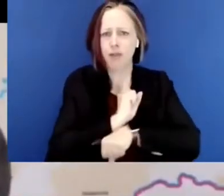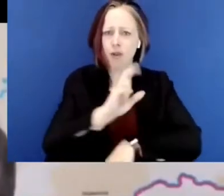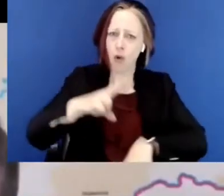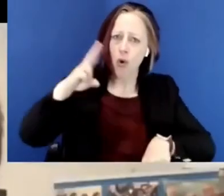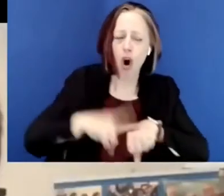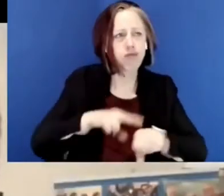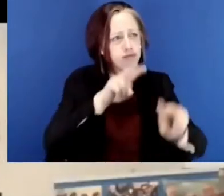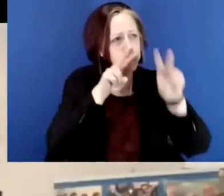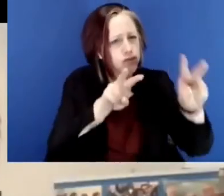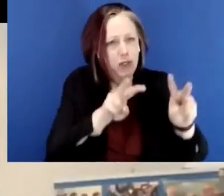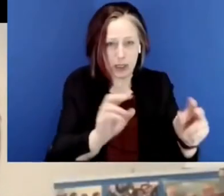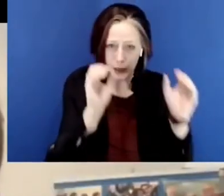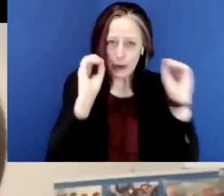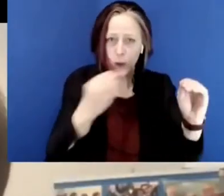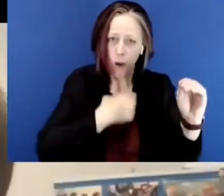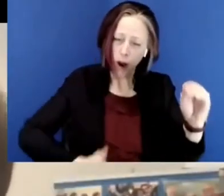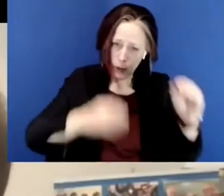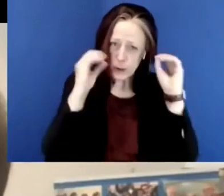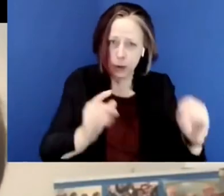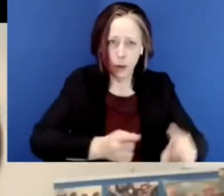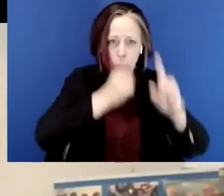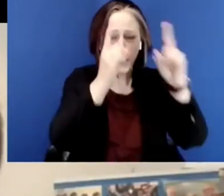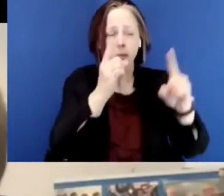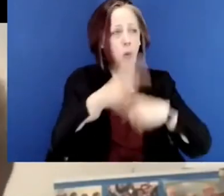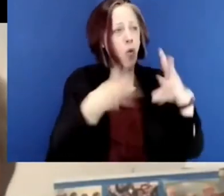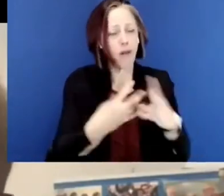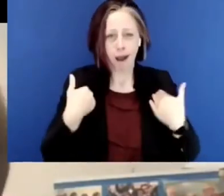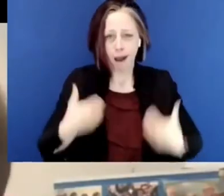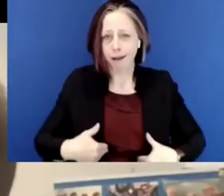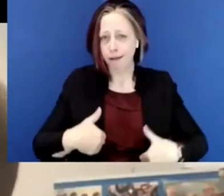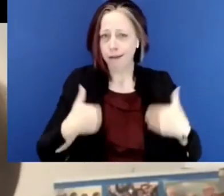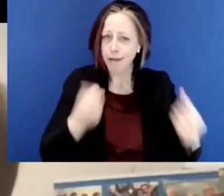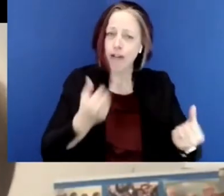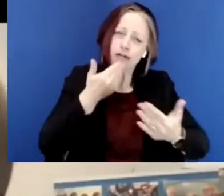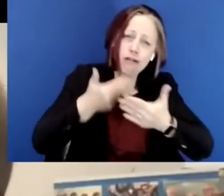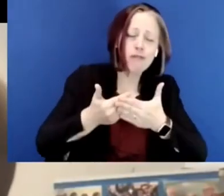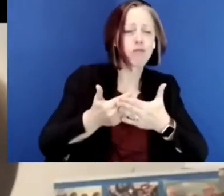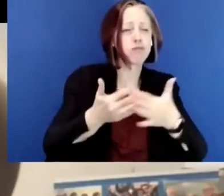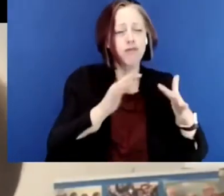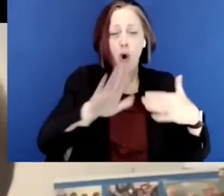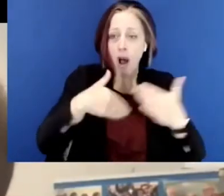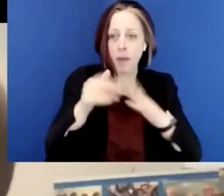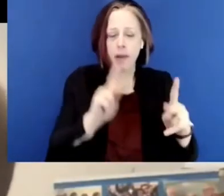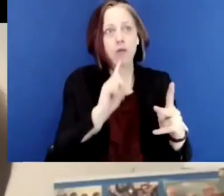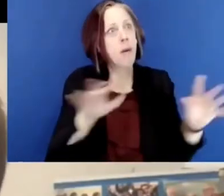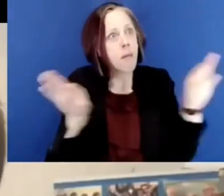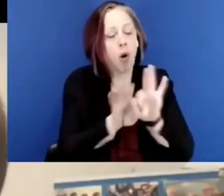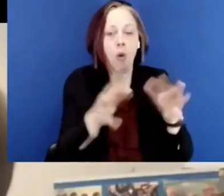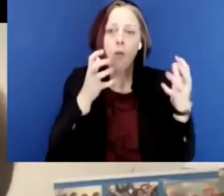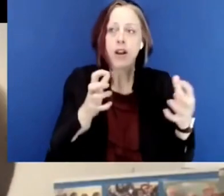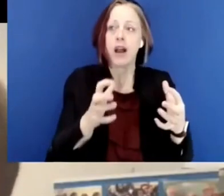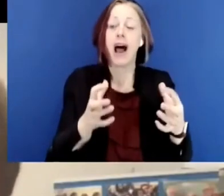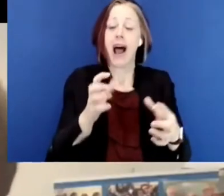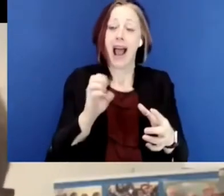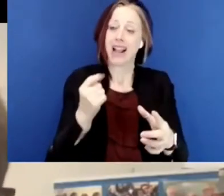World Food Day, of course, we were looking at the goal of zero hunger and on World Health Day, know, good health and wellbeing for